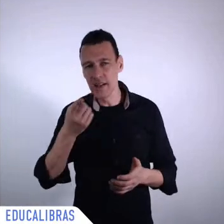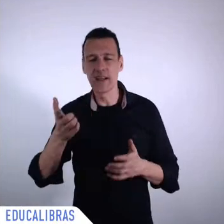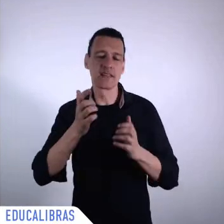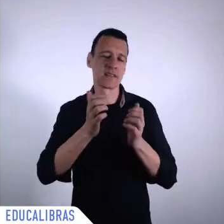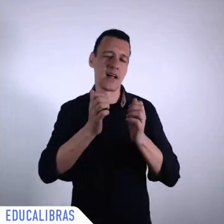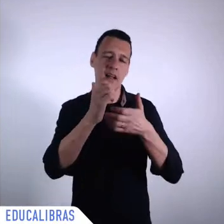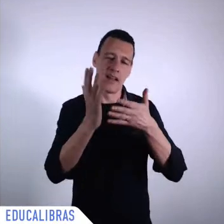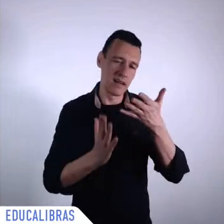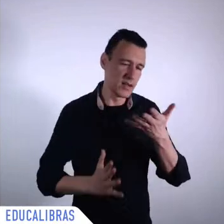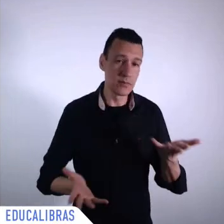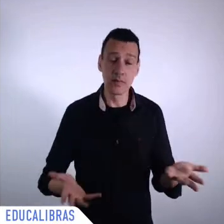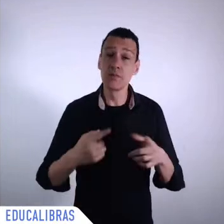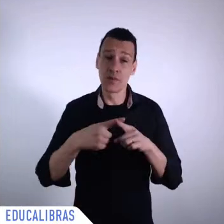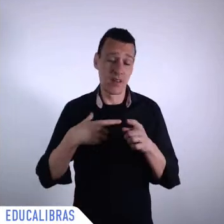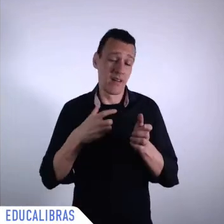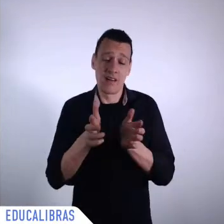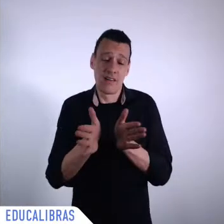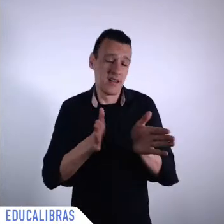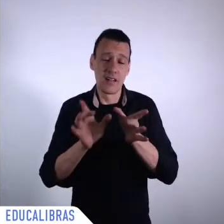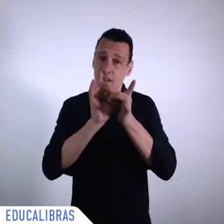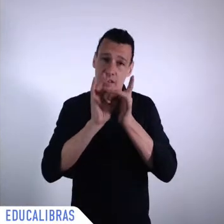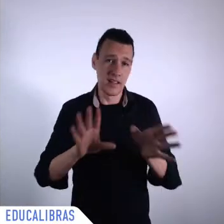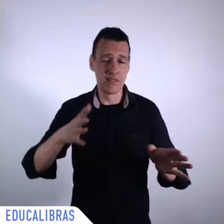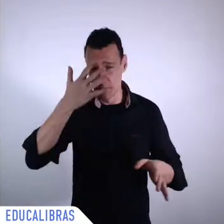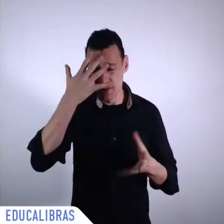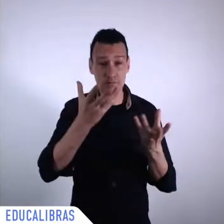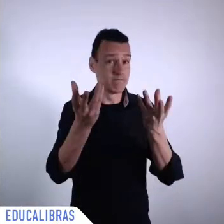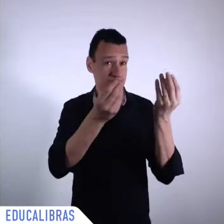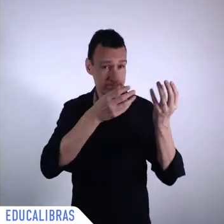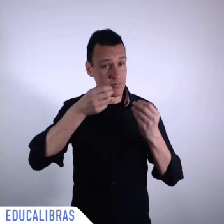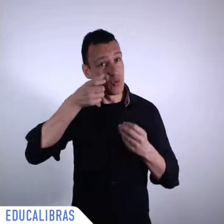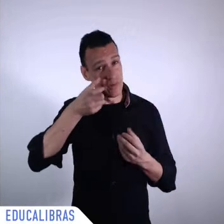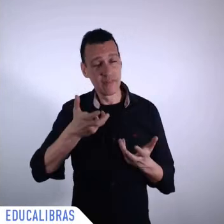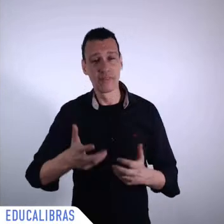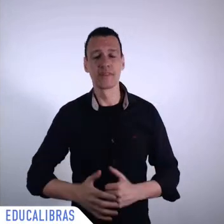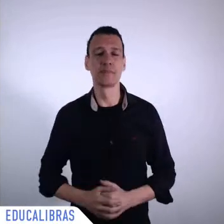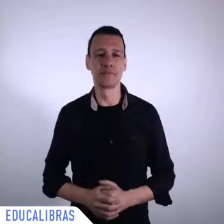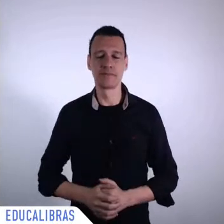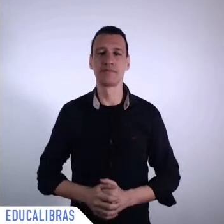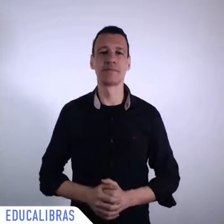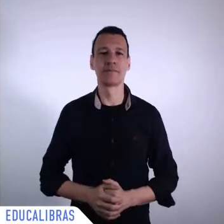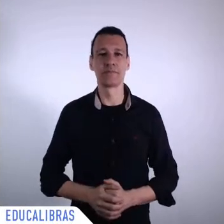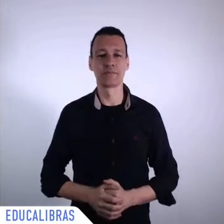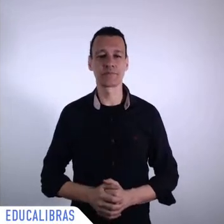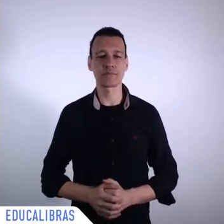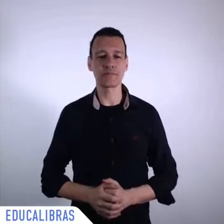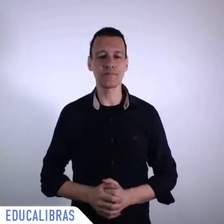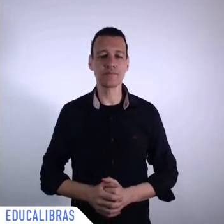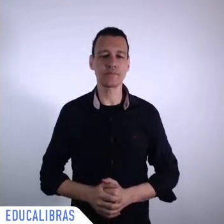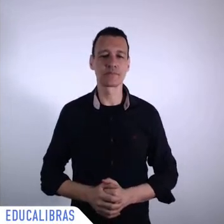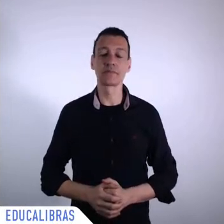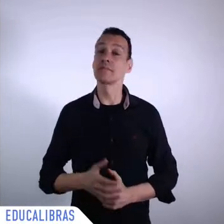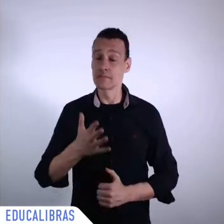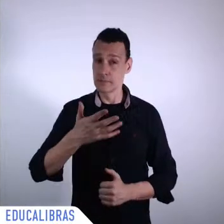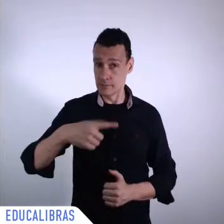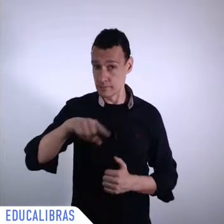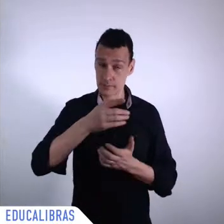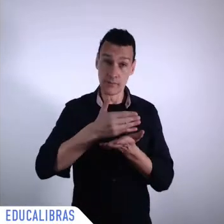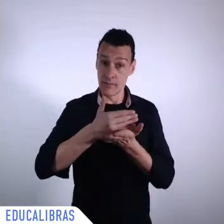Everything is being translated into Portuguese and English and Libras because we want to reach as many people as possible.